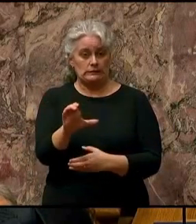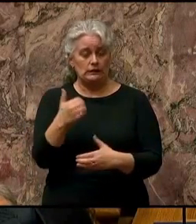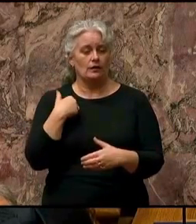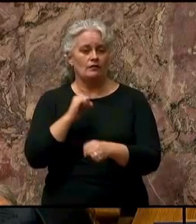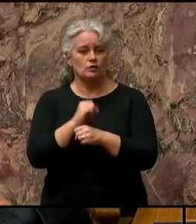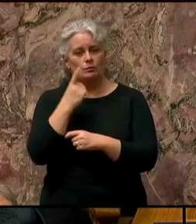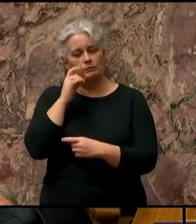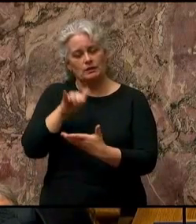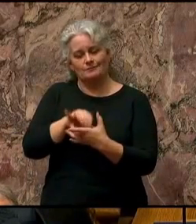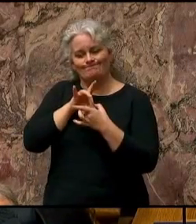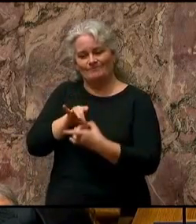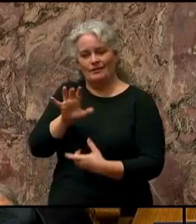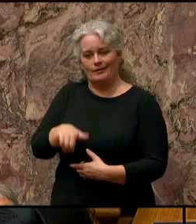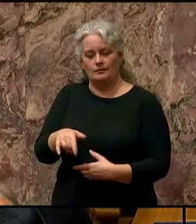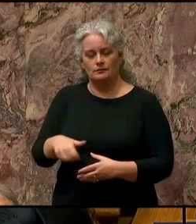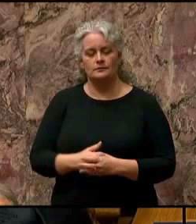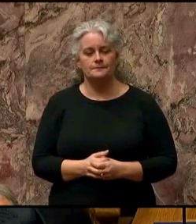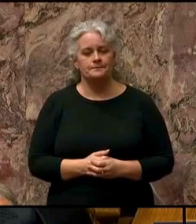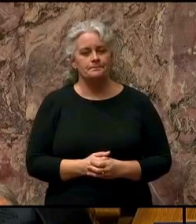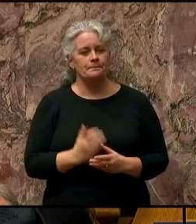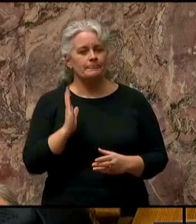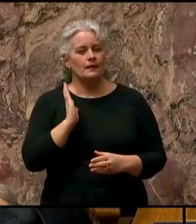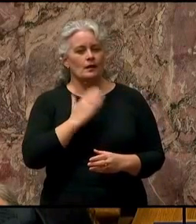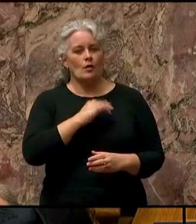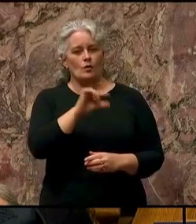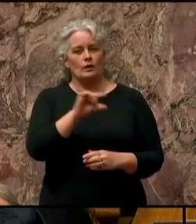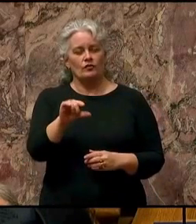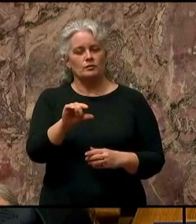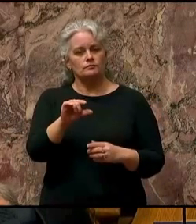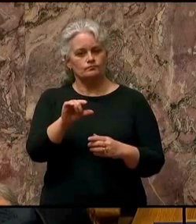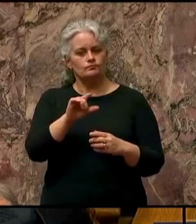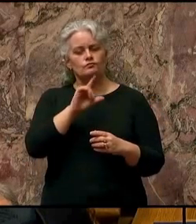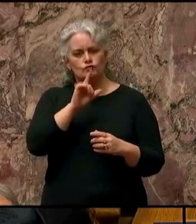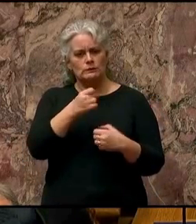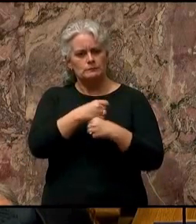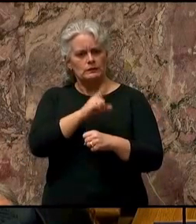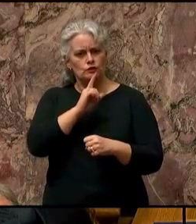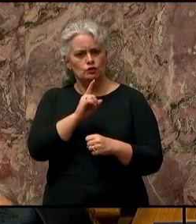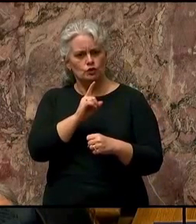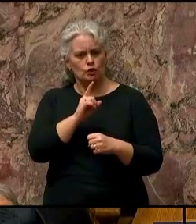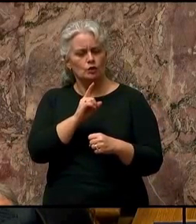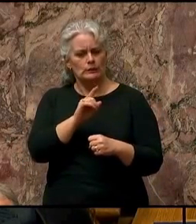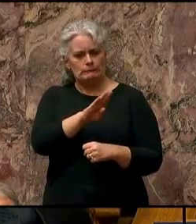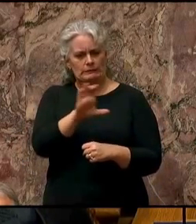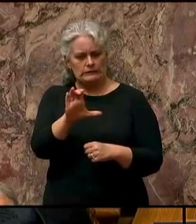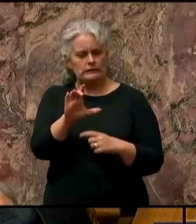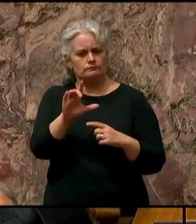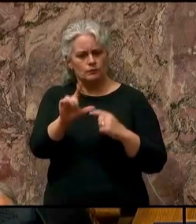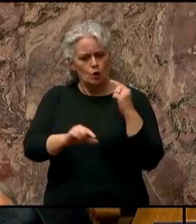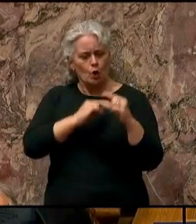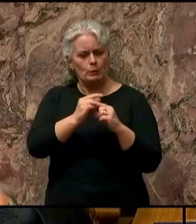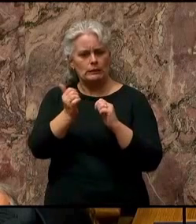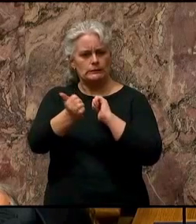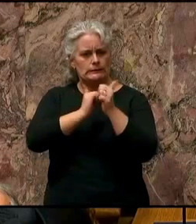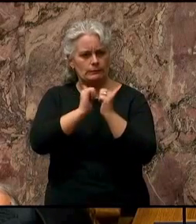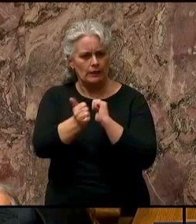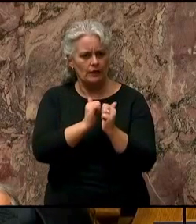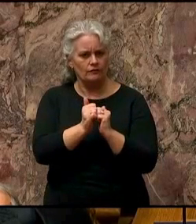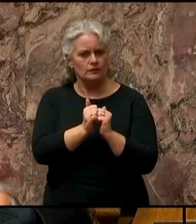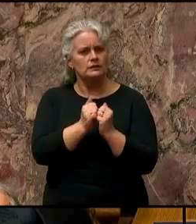Your government has worked to ensure that BC is globally competitive and a secure place to do business.